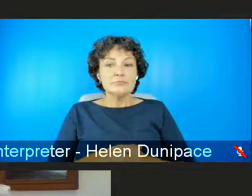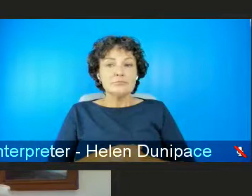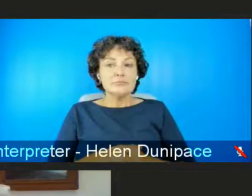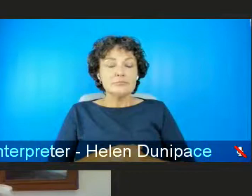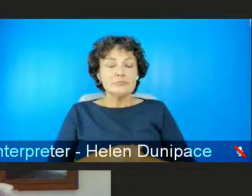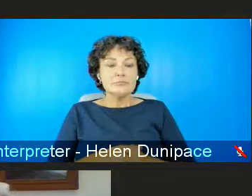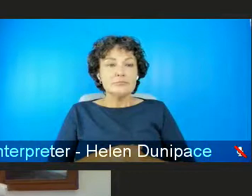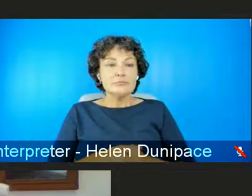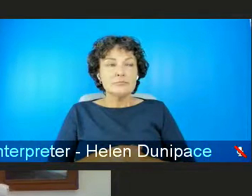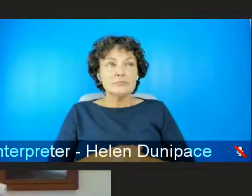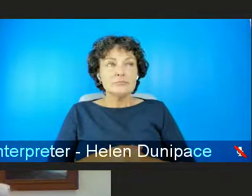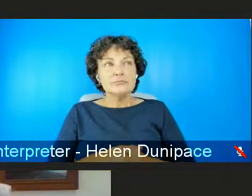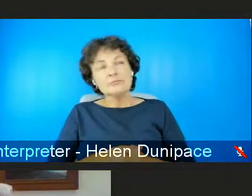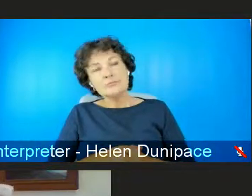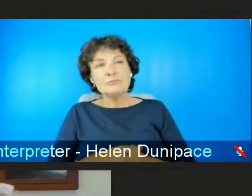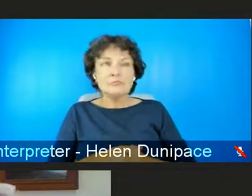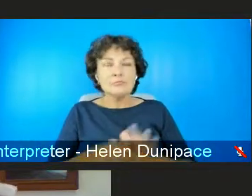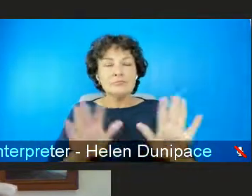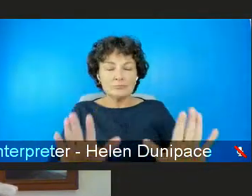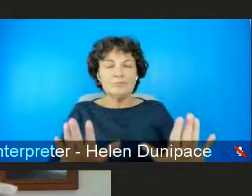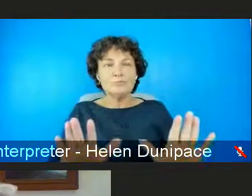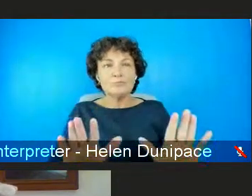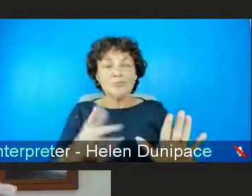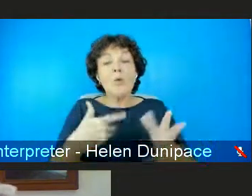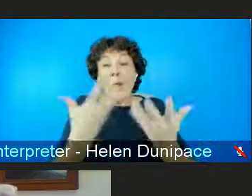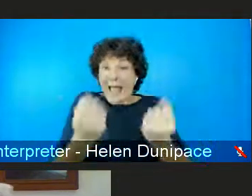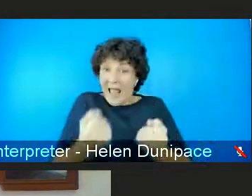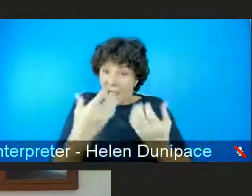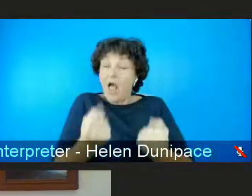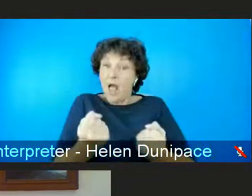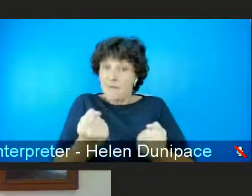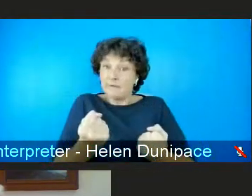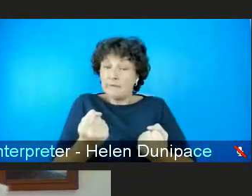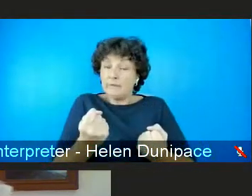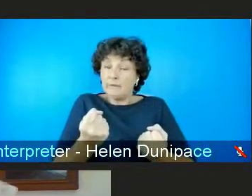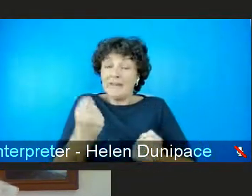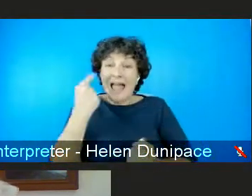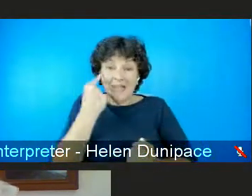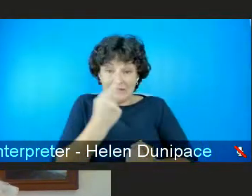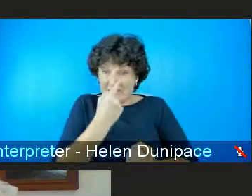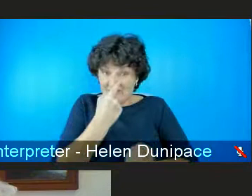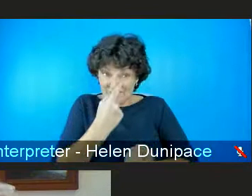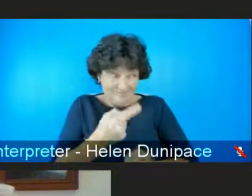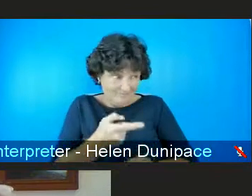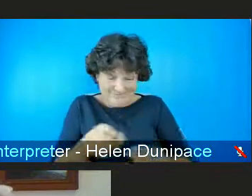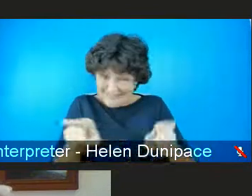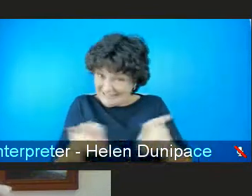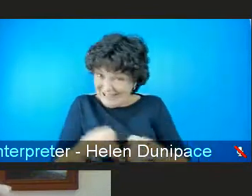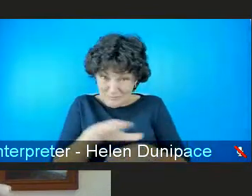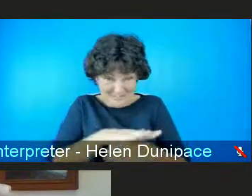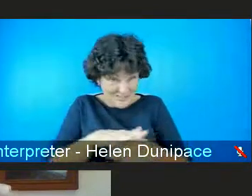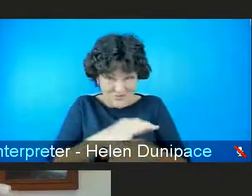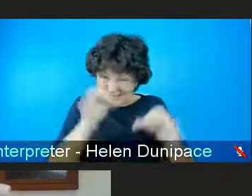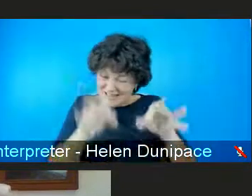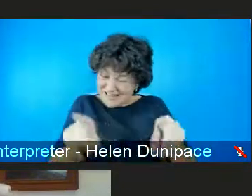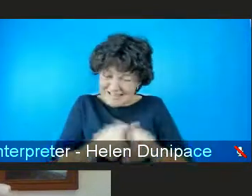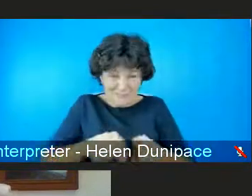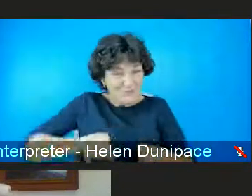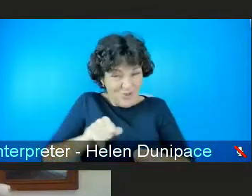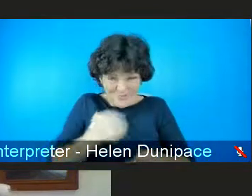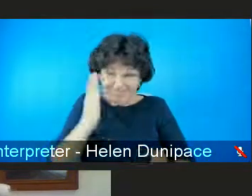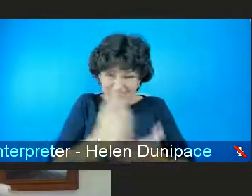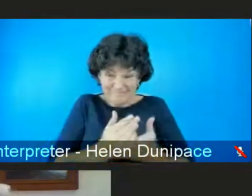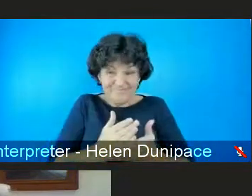the the the you know we do have evidence that the the situation is exactly the same in Scotland and um